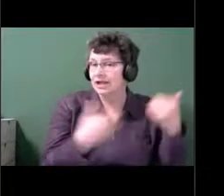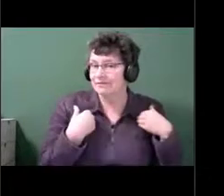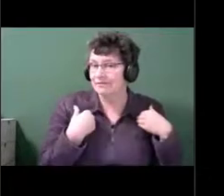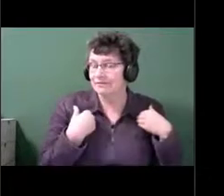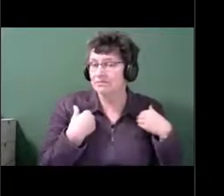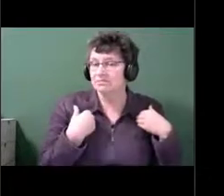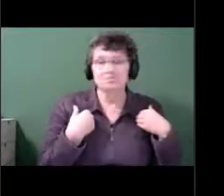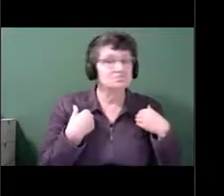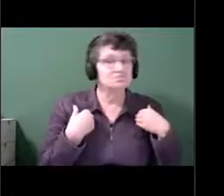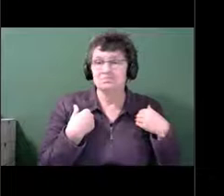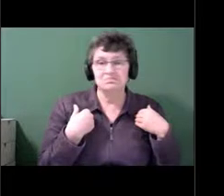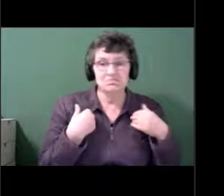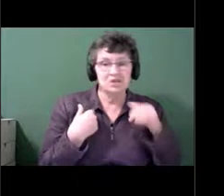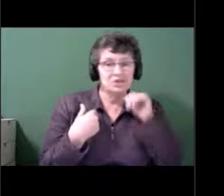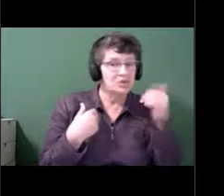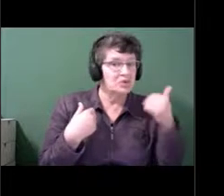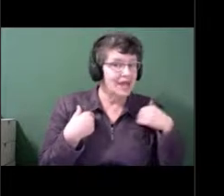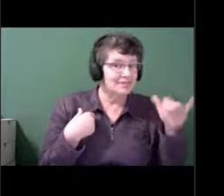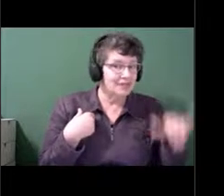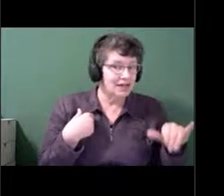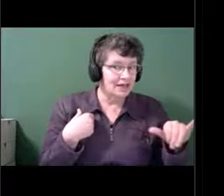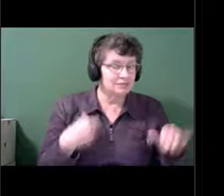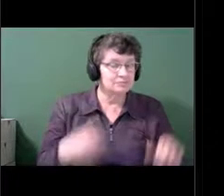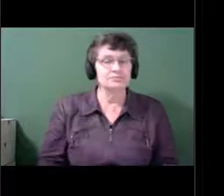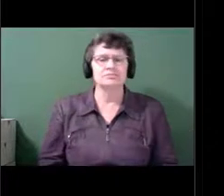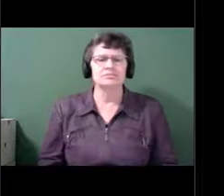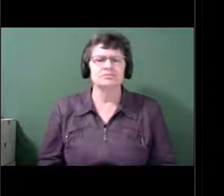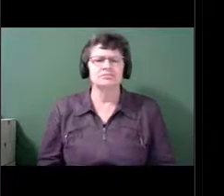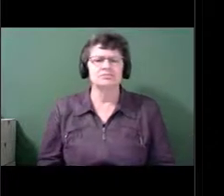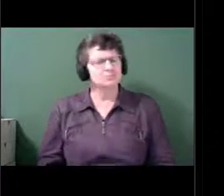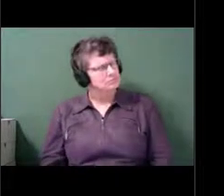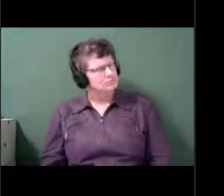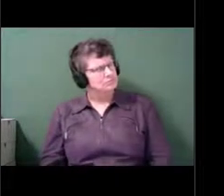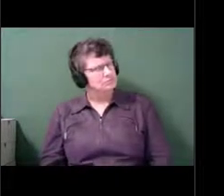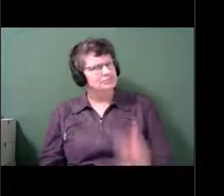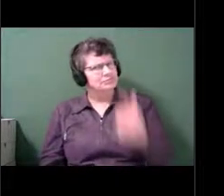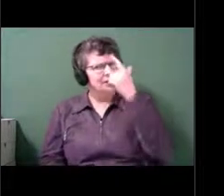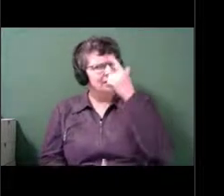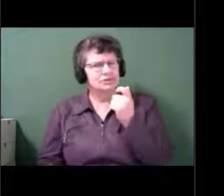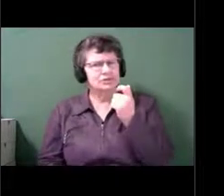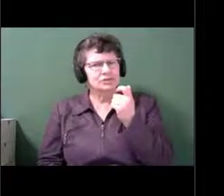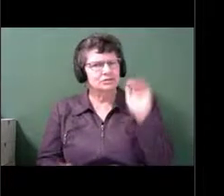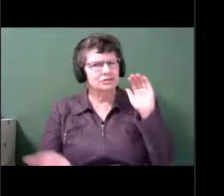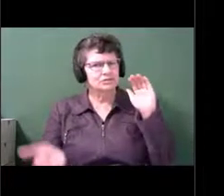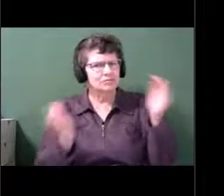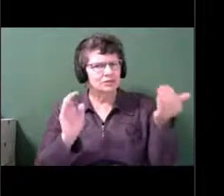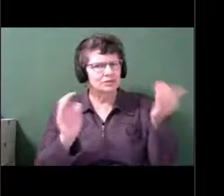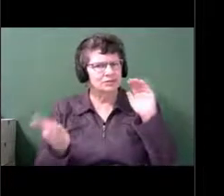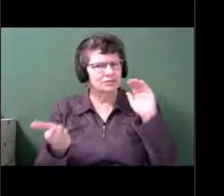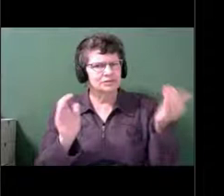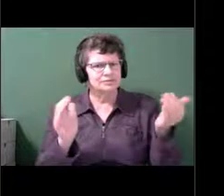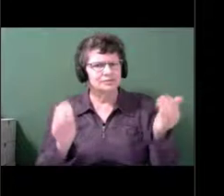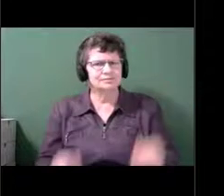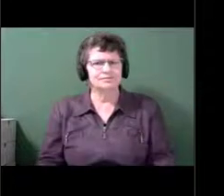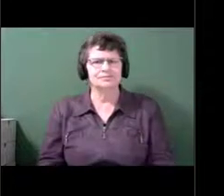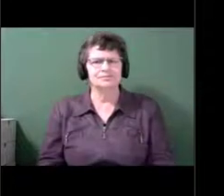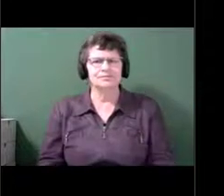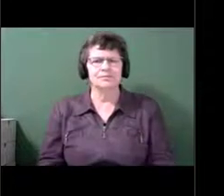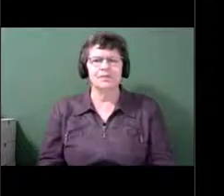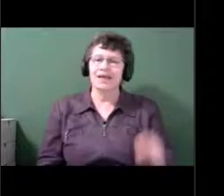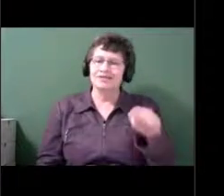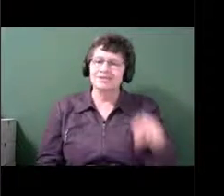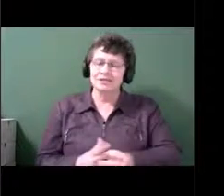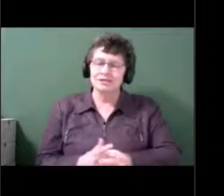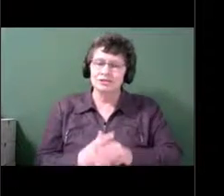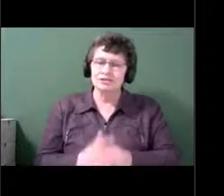And we would like to be able to make sure that, you know, we are able